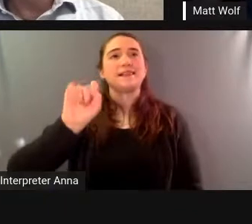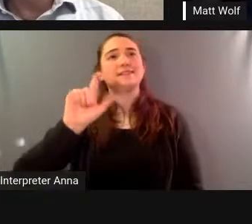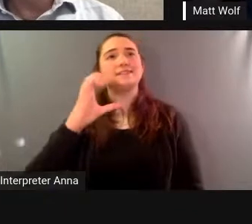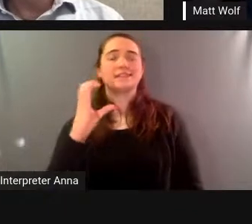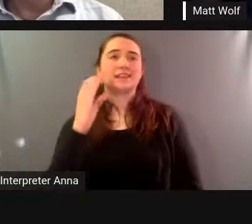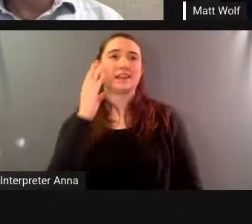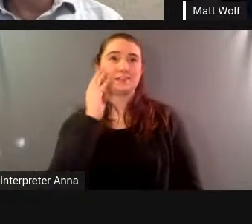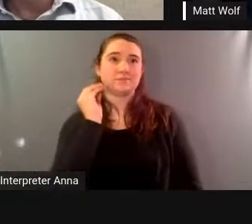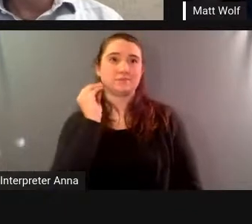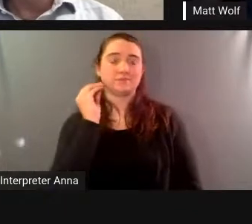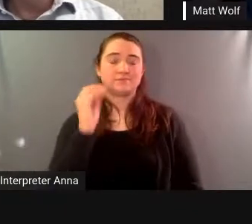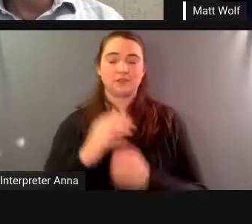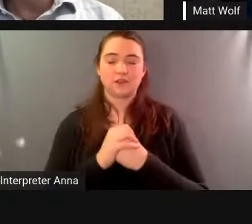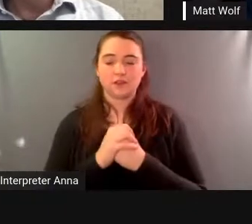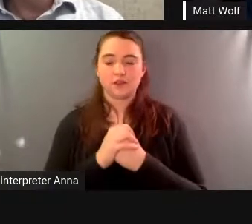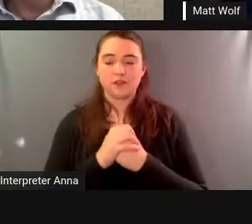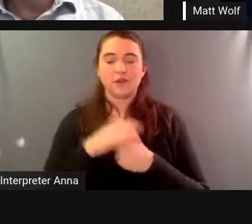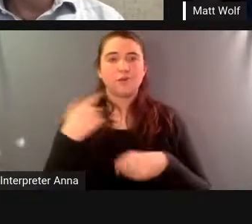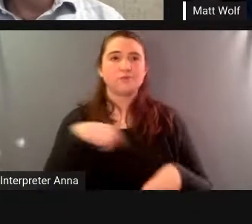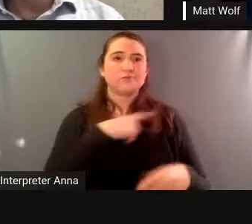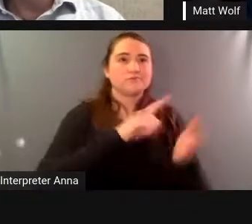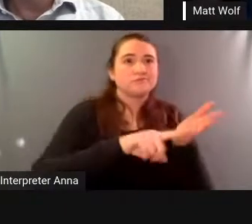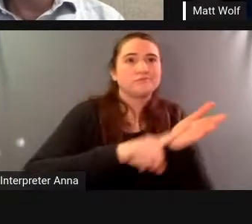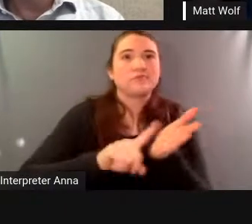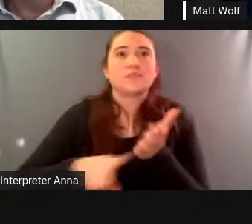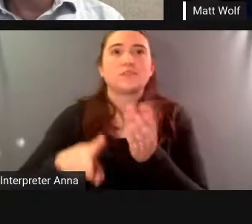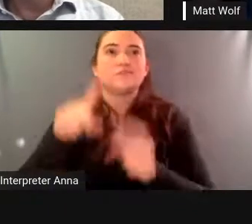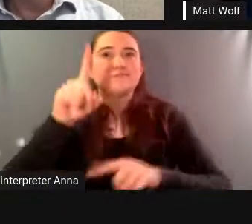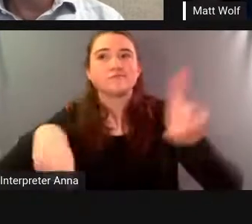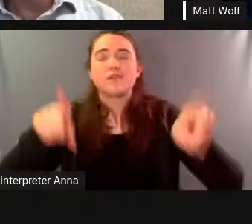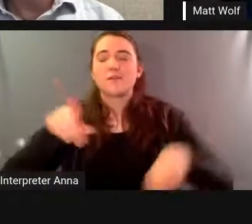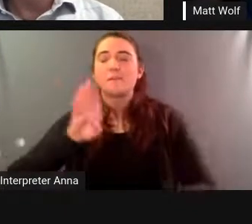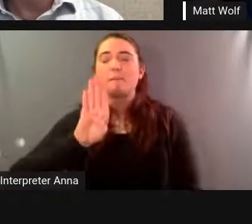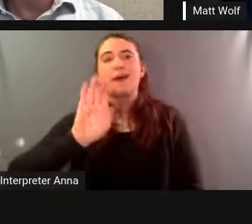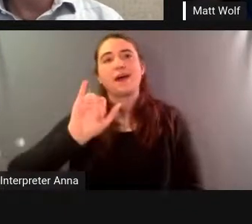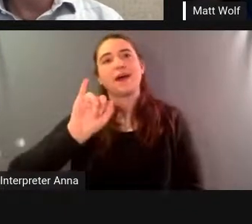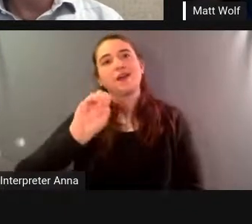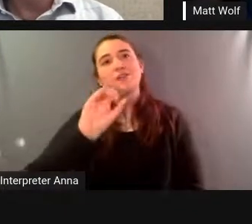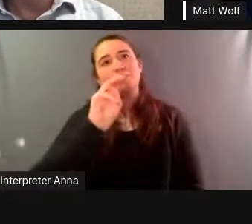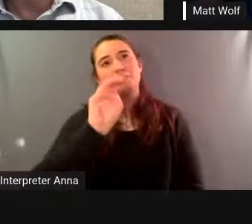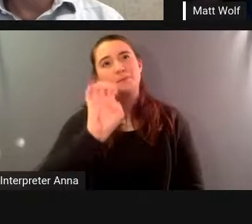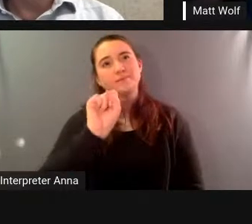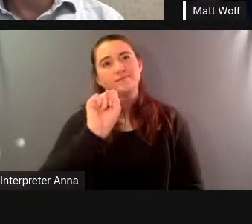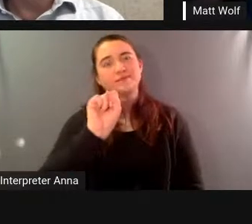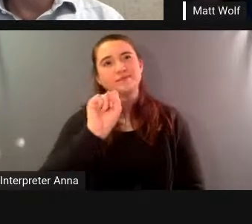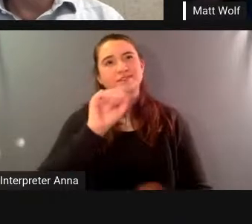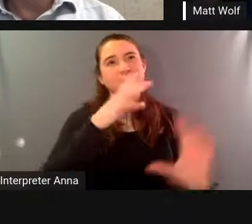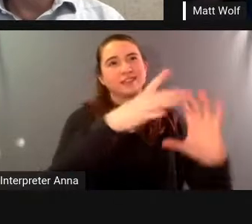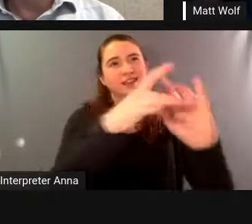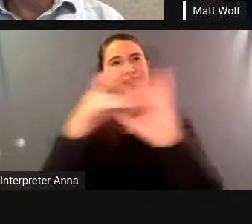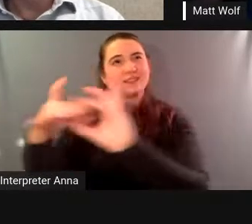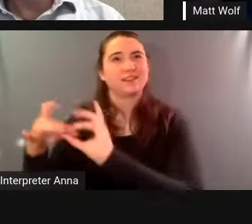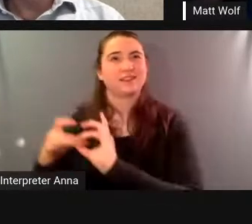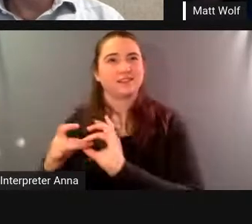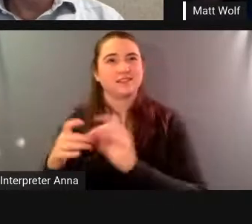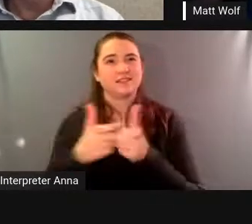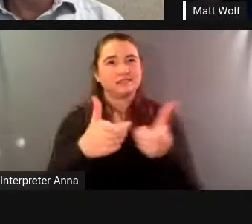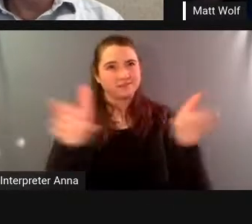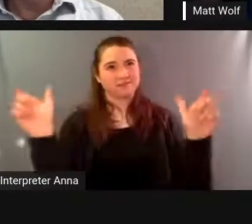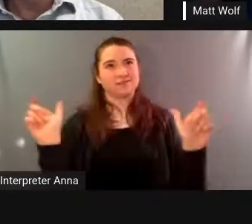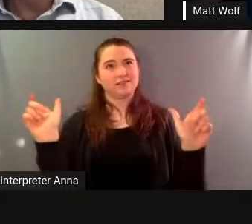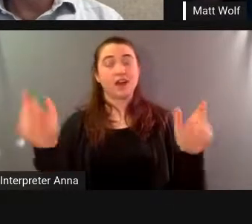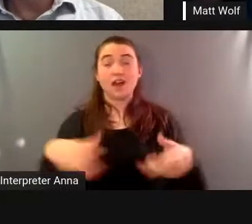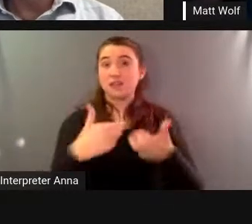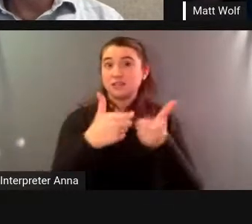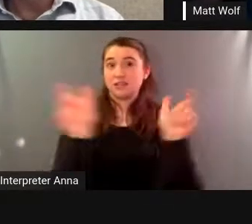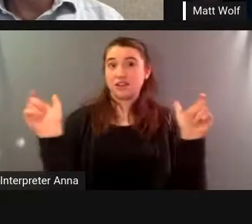were looking at a series of biomes connected at the large scale and large scale science is uh very